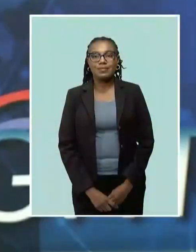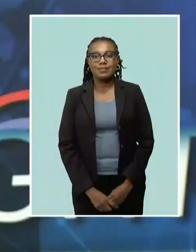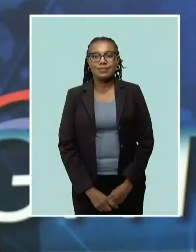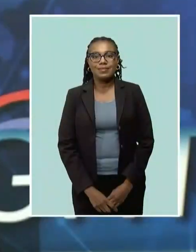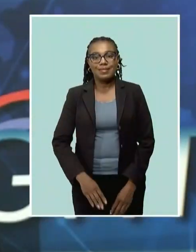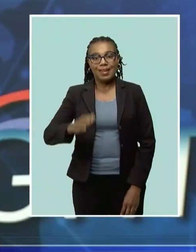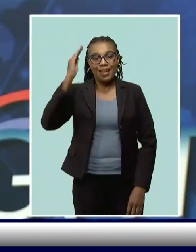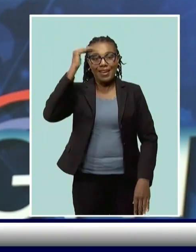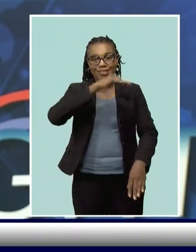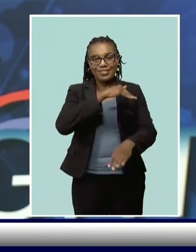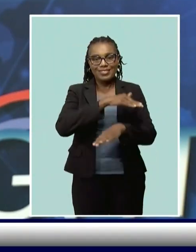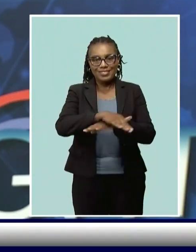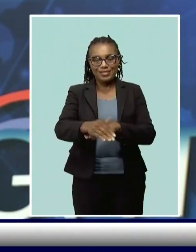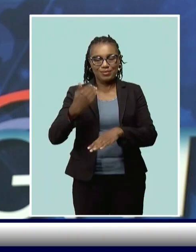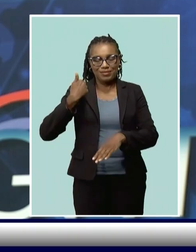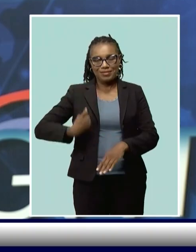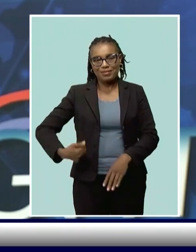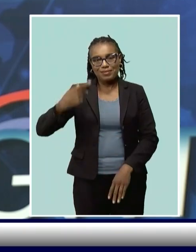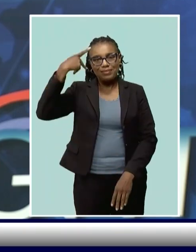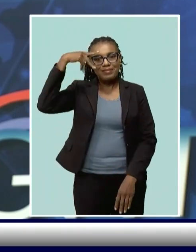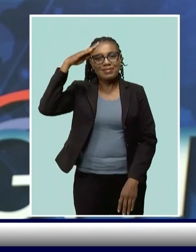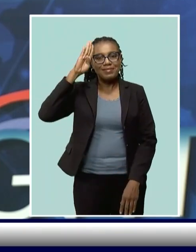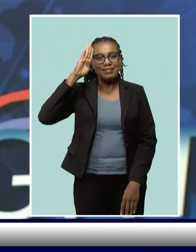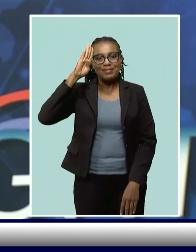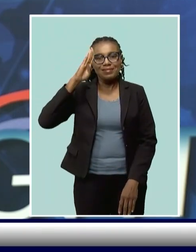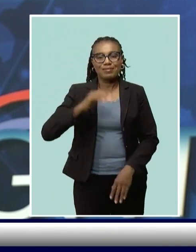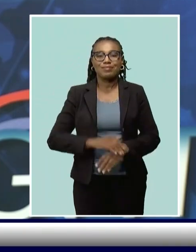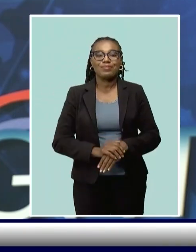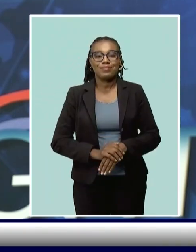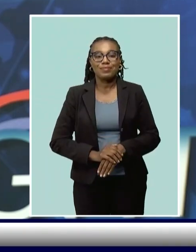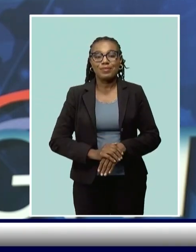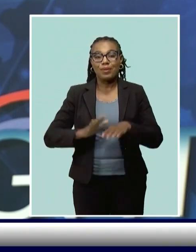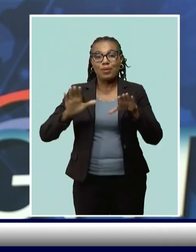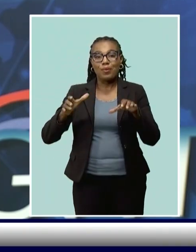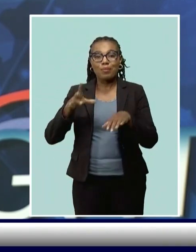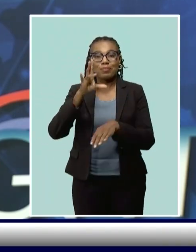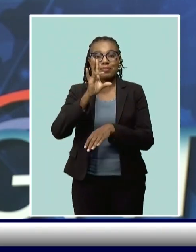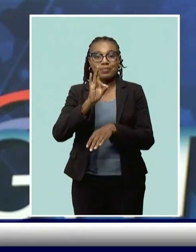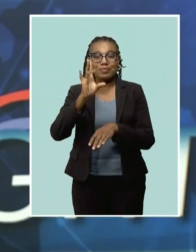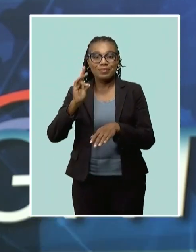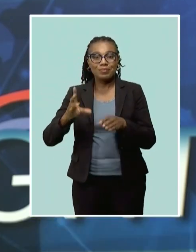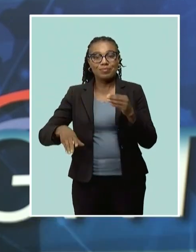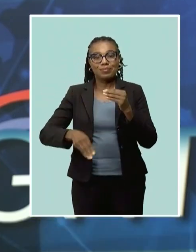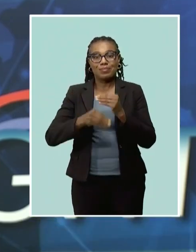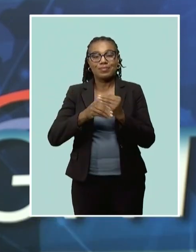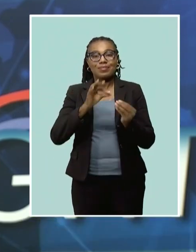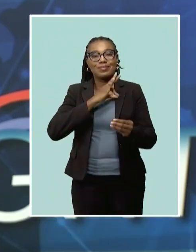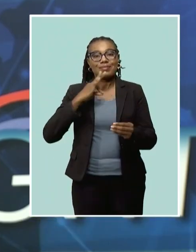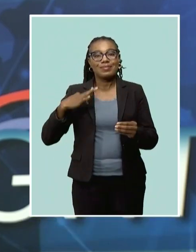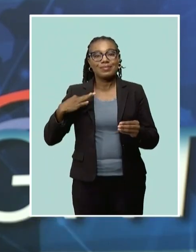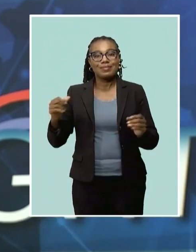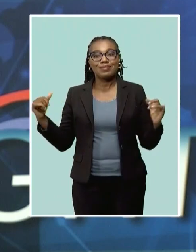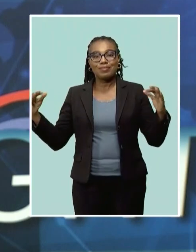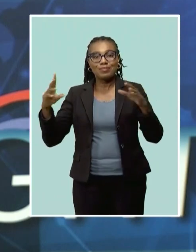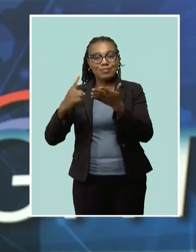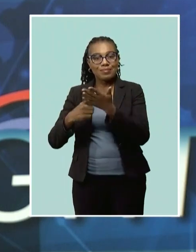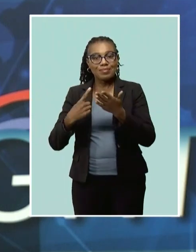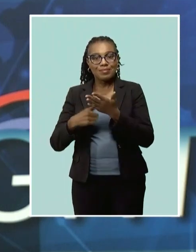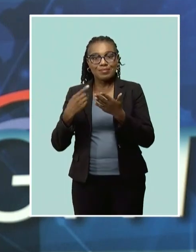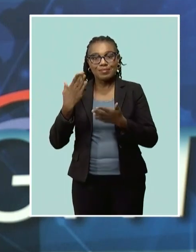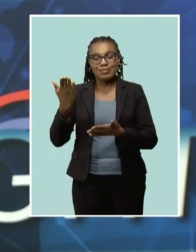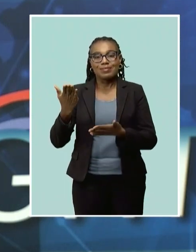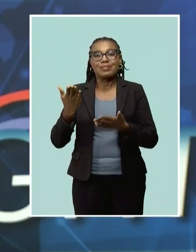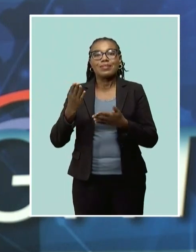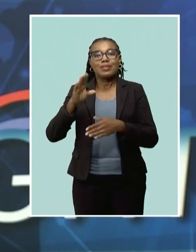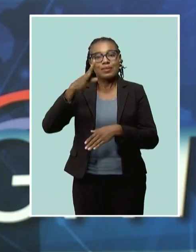Good evening, I'm Pearson Bowie. The Group of 77 Plus China Summit kicked off in Cuba with Barbados calling